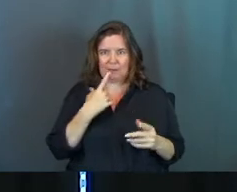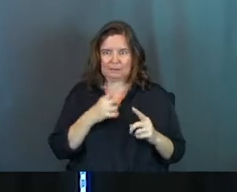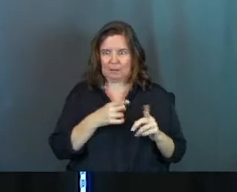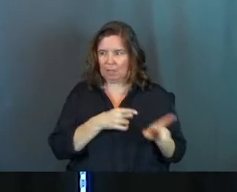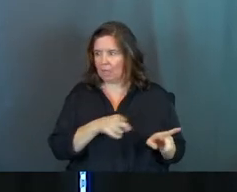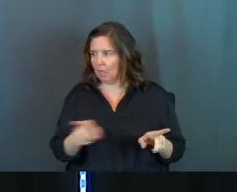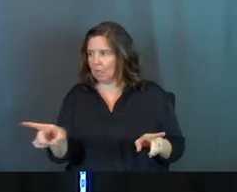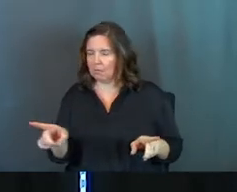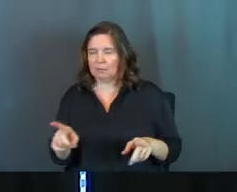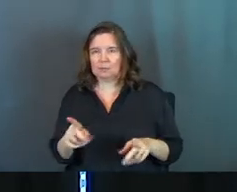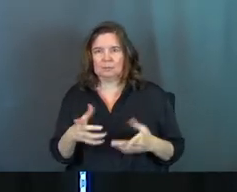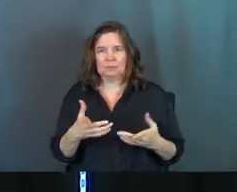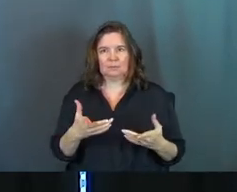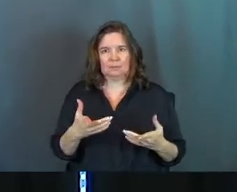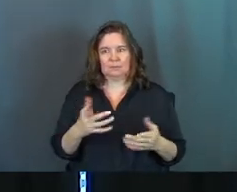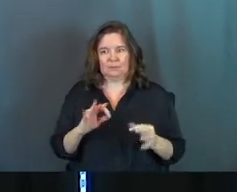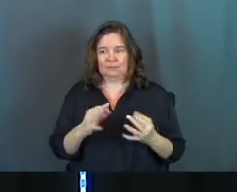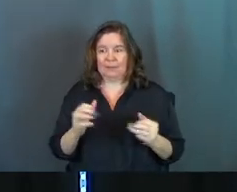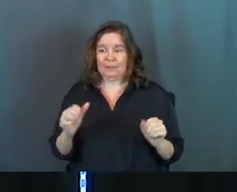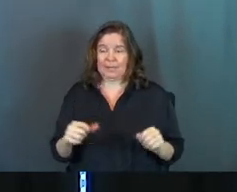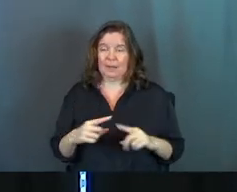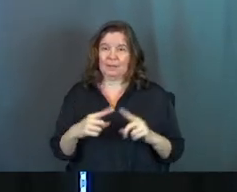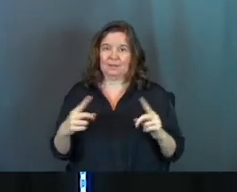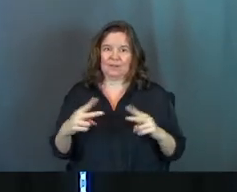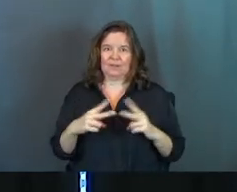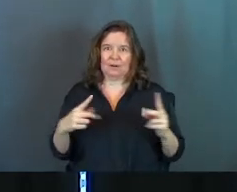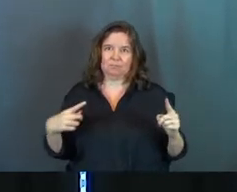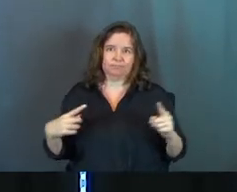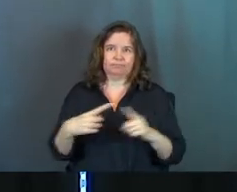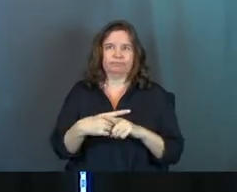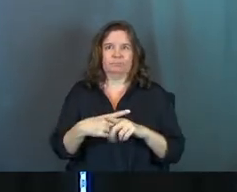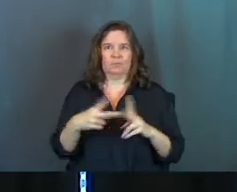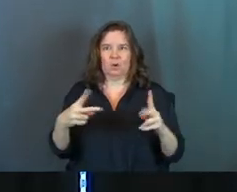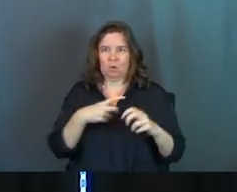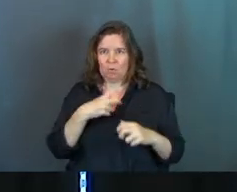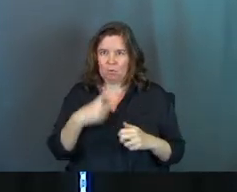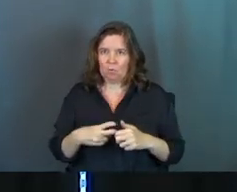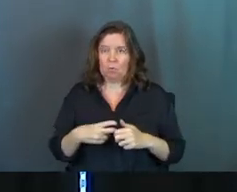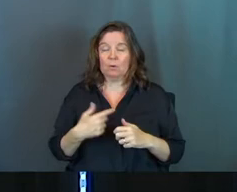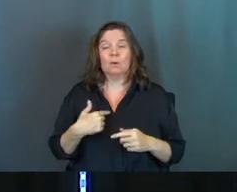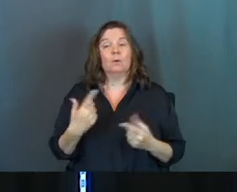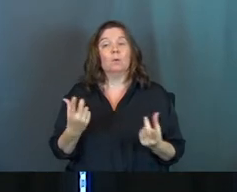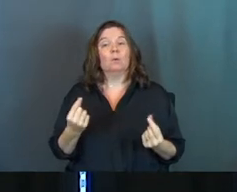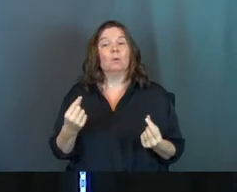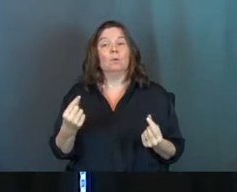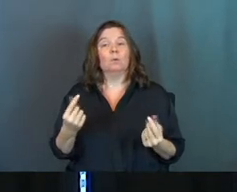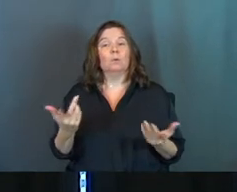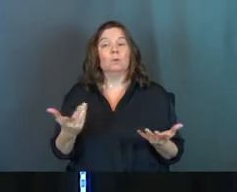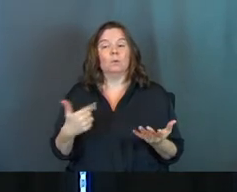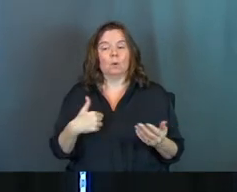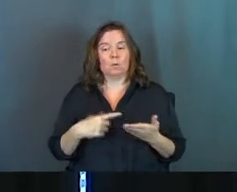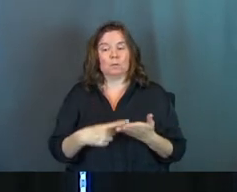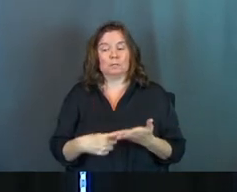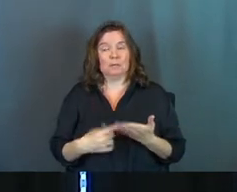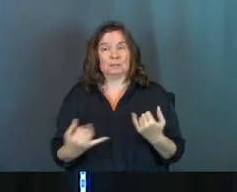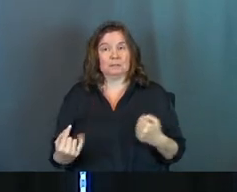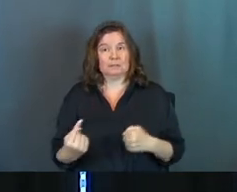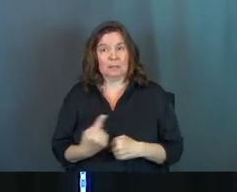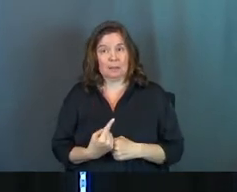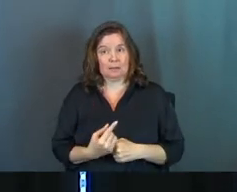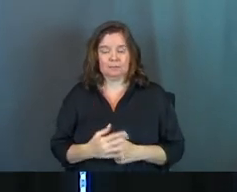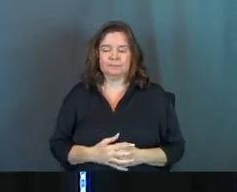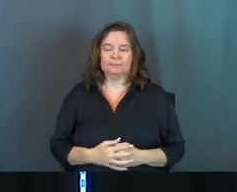same direction as our family all the time. Family can be very, very, very hard. And so what this is, what we're discussing today,